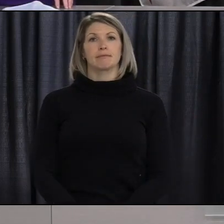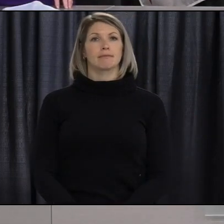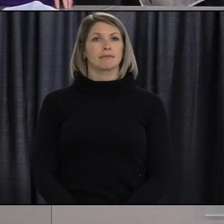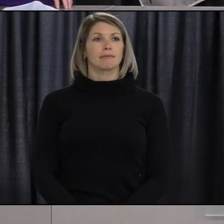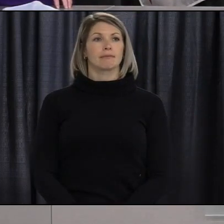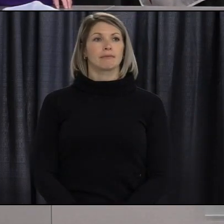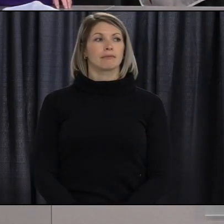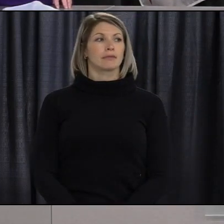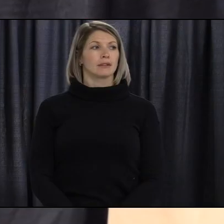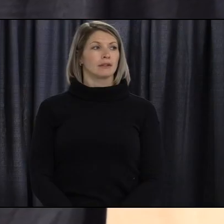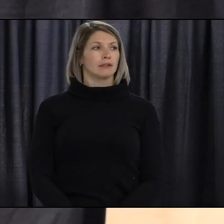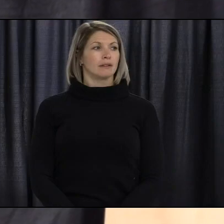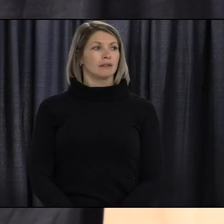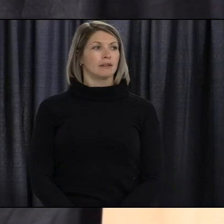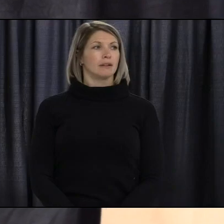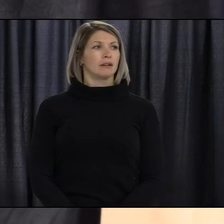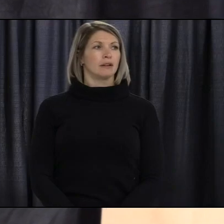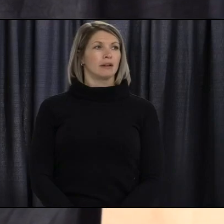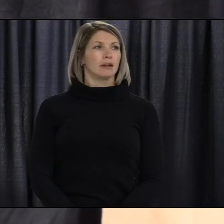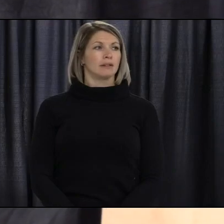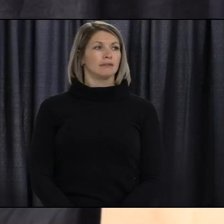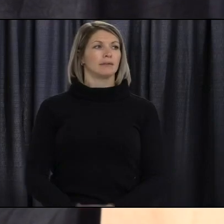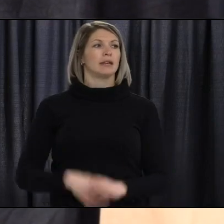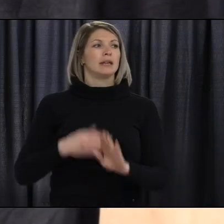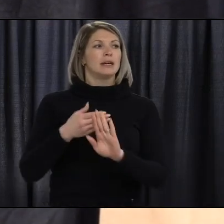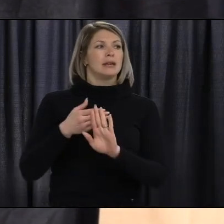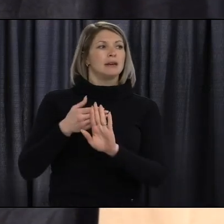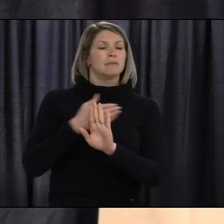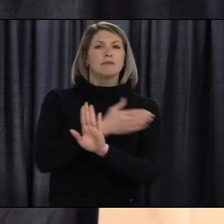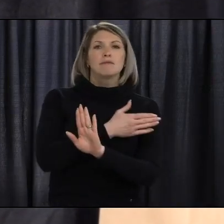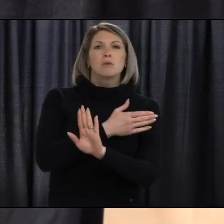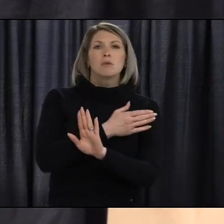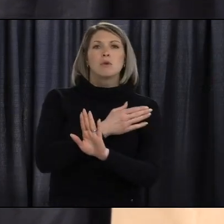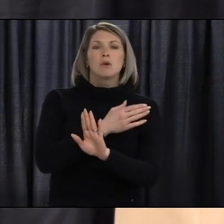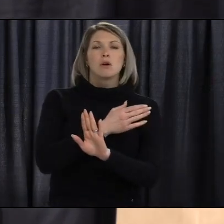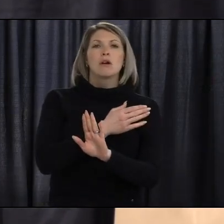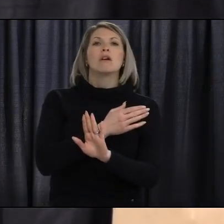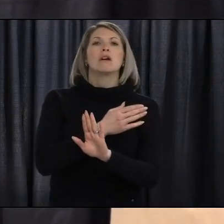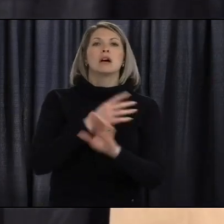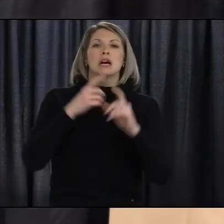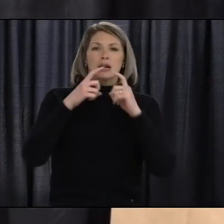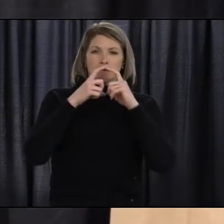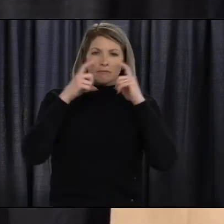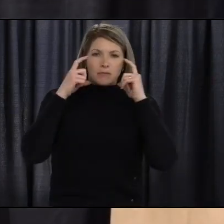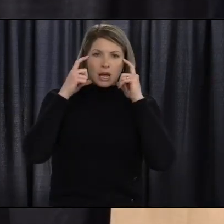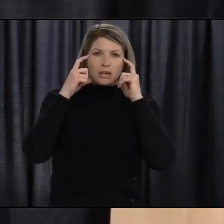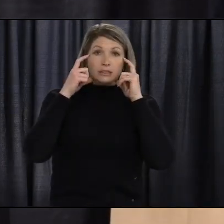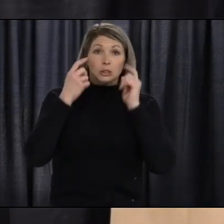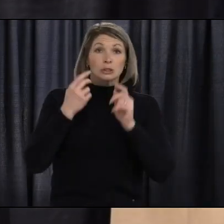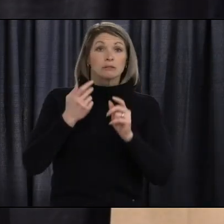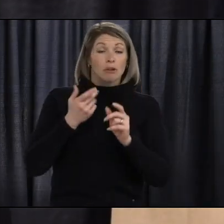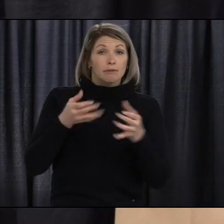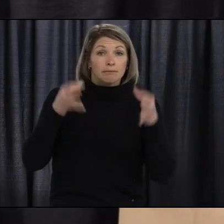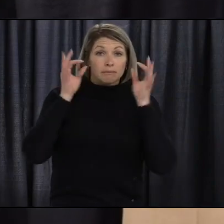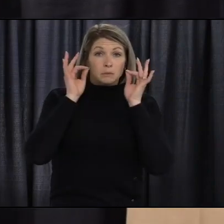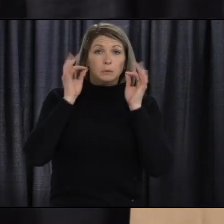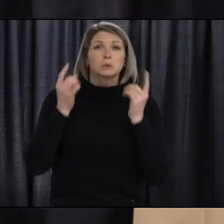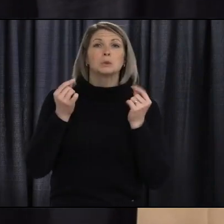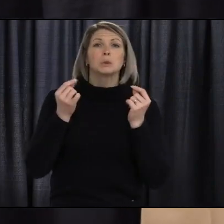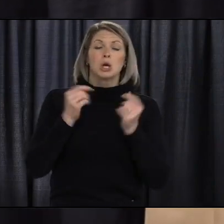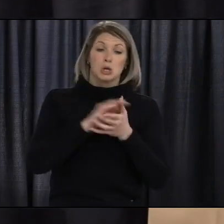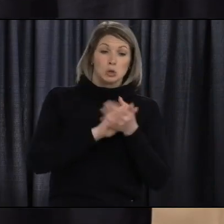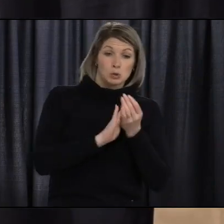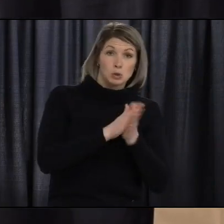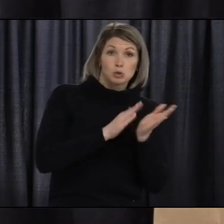So before you put on your cloth mask, make sure you clean your hands either with soap and water for 20 seconds